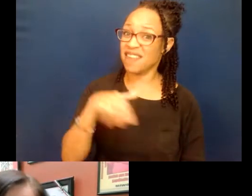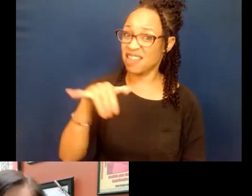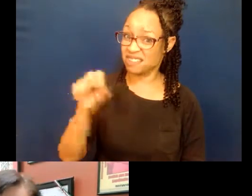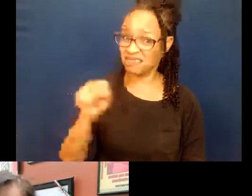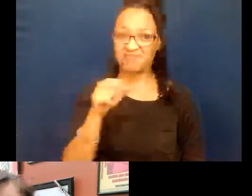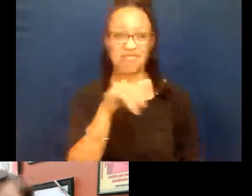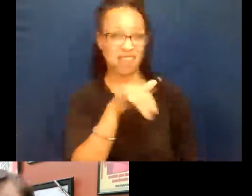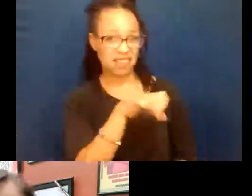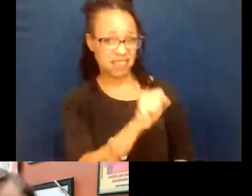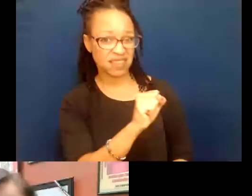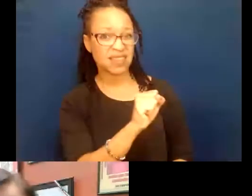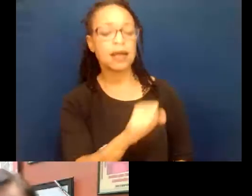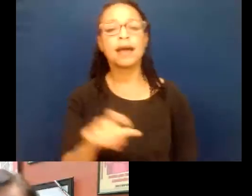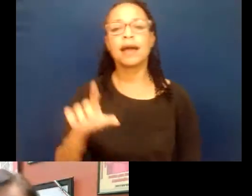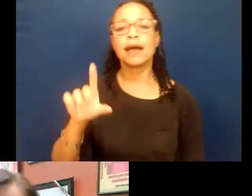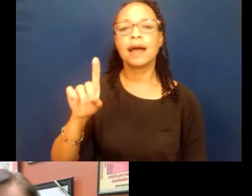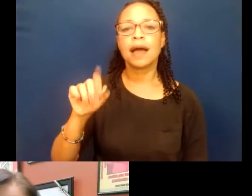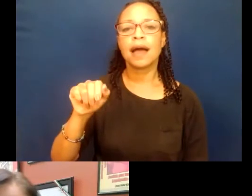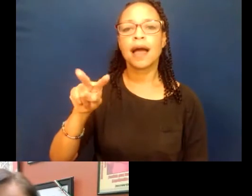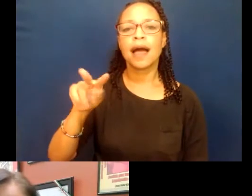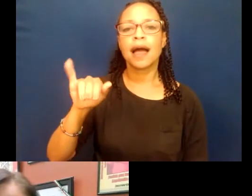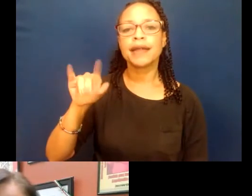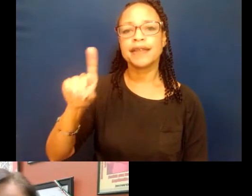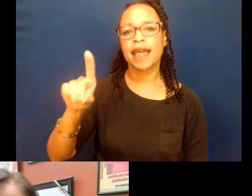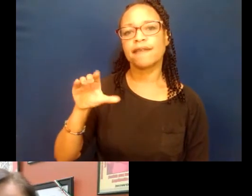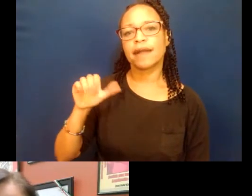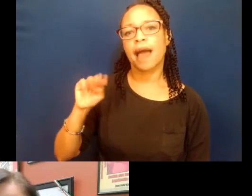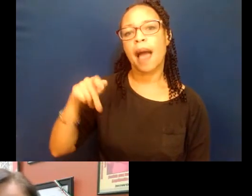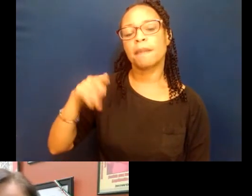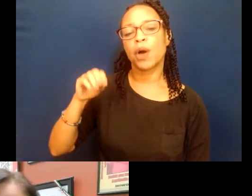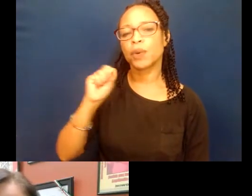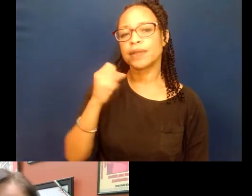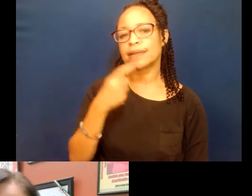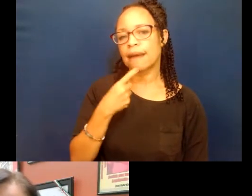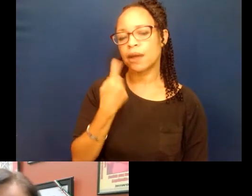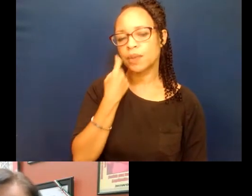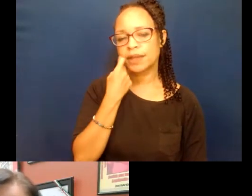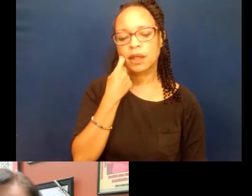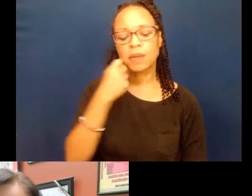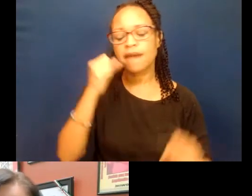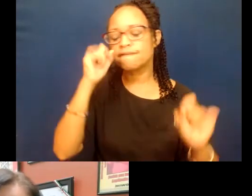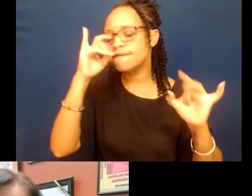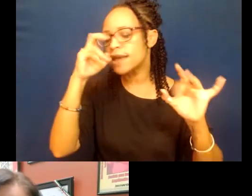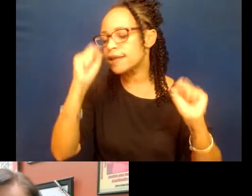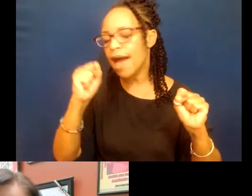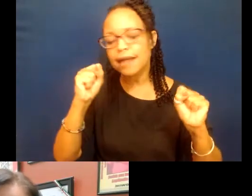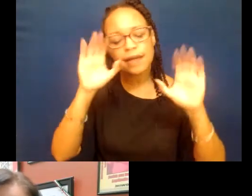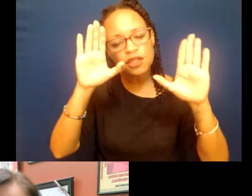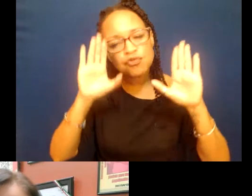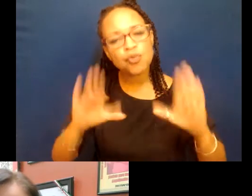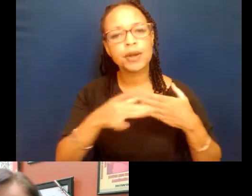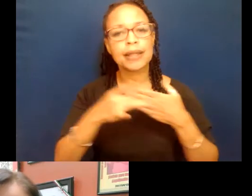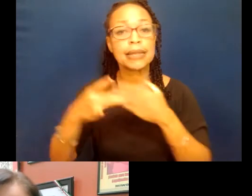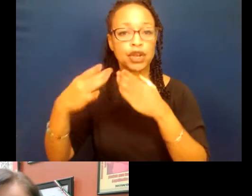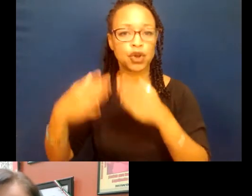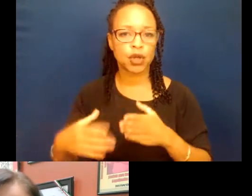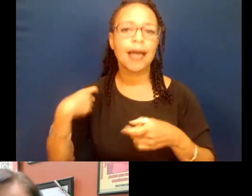So, David Campos said a little bit ago that we have some fantastic, extraordinary leaders, Latino